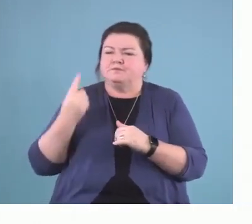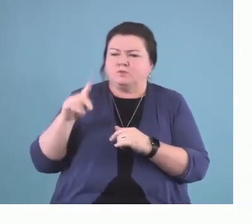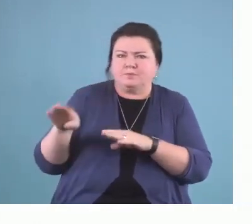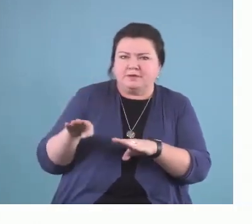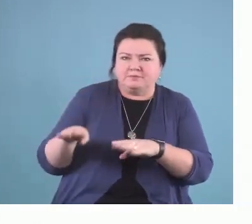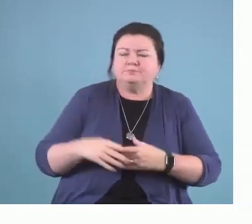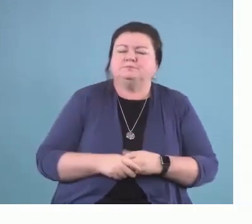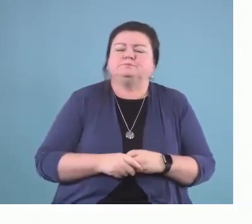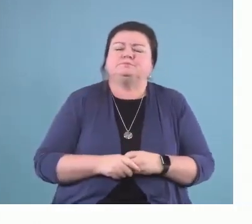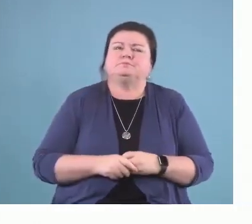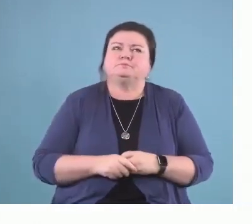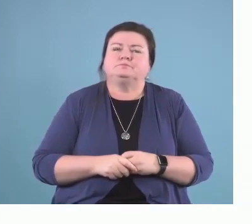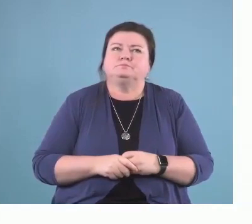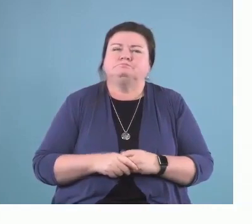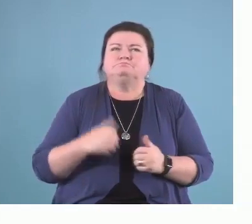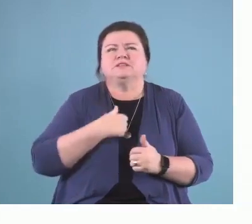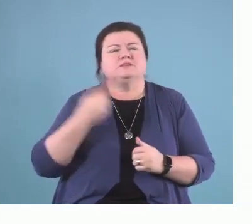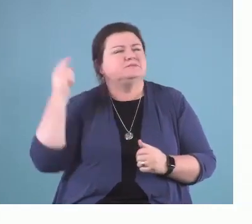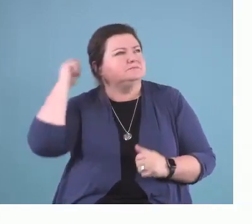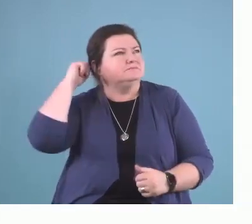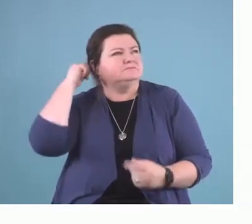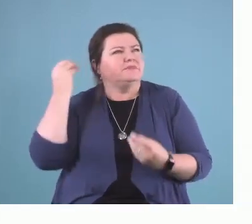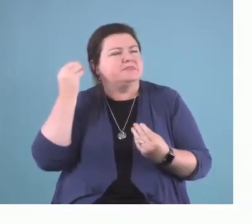say to myself, is the issue here capability?